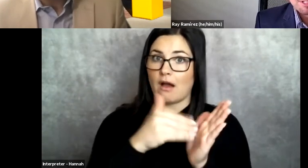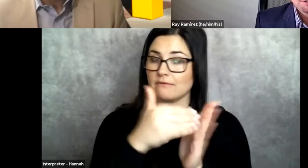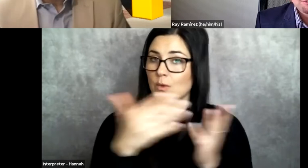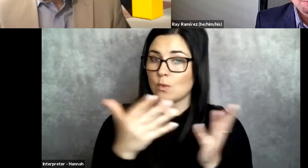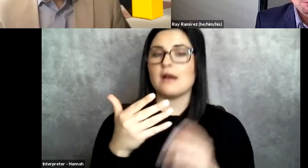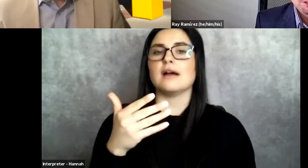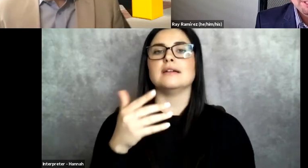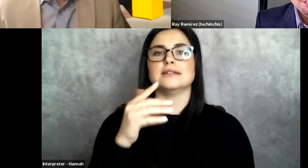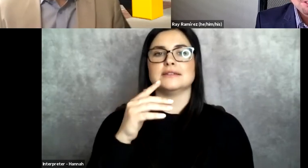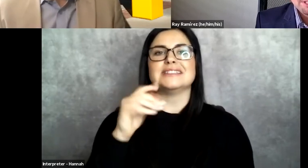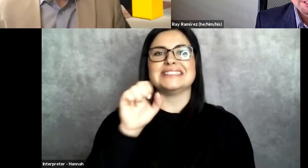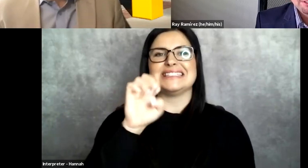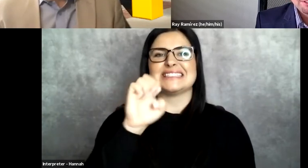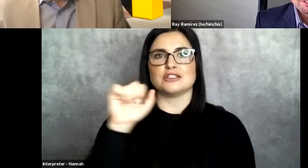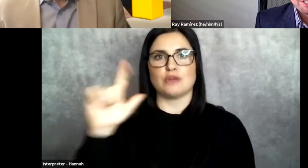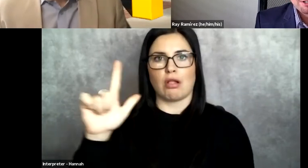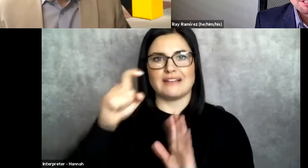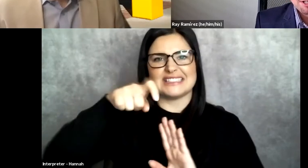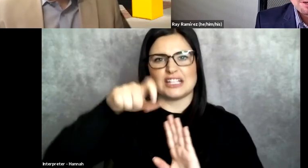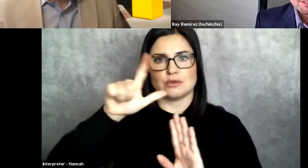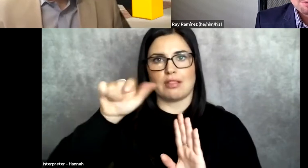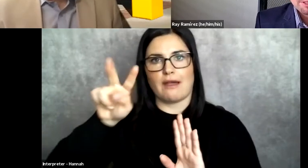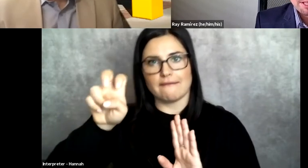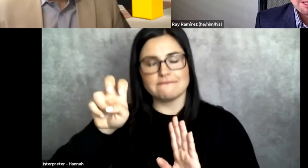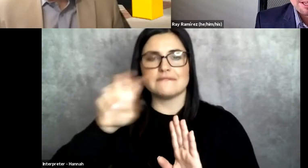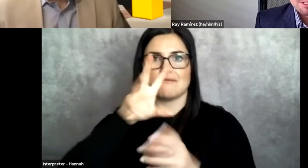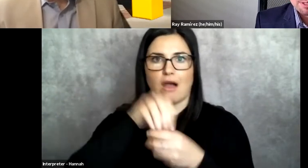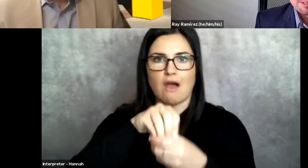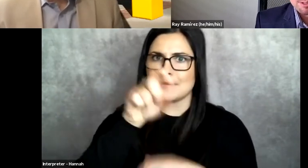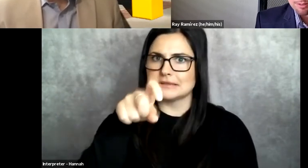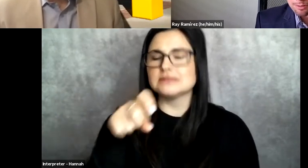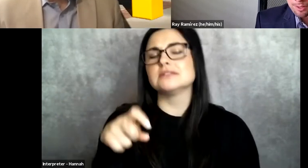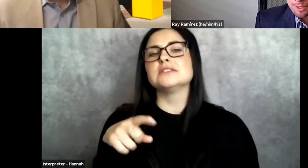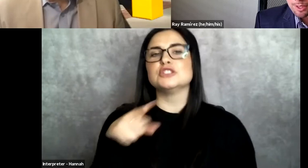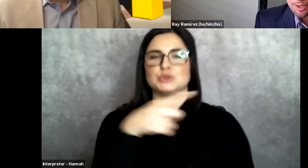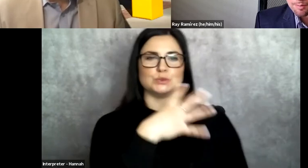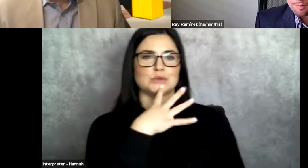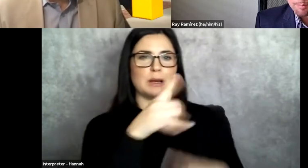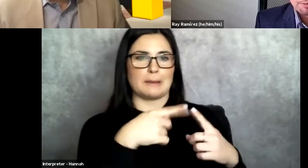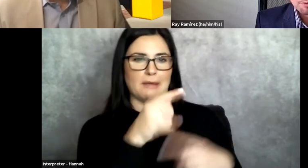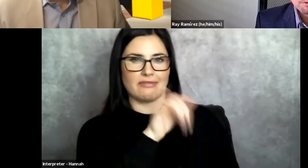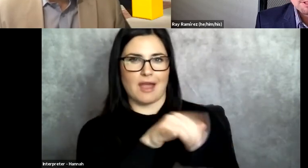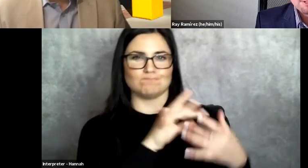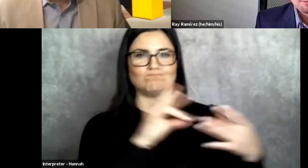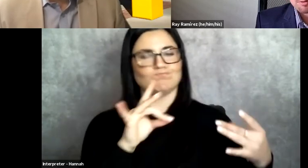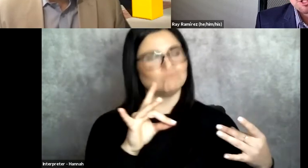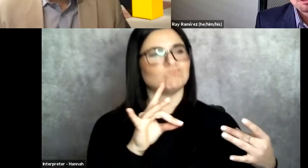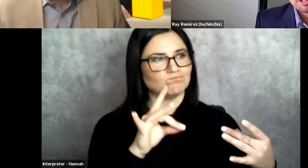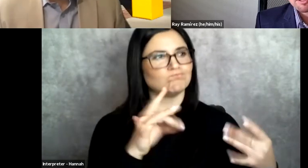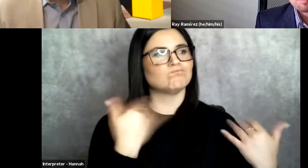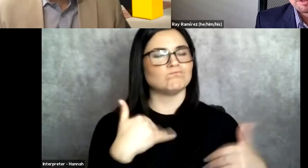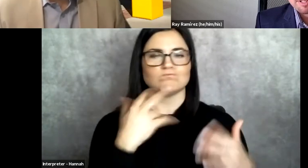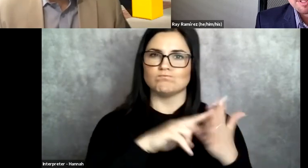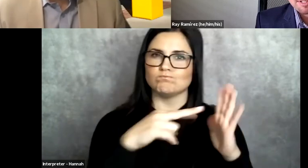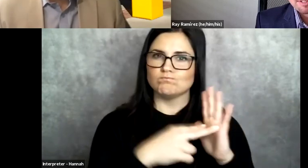do central love in my work. And so to hear you talk about something that has been so meaningful and so influential